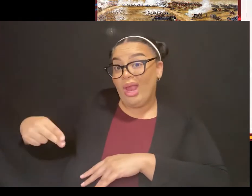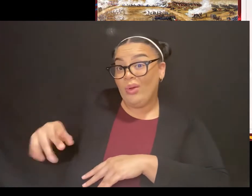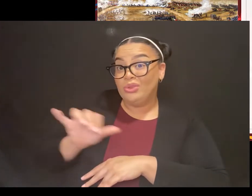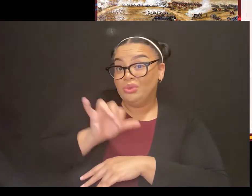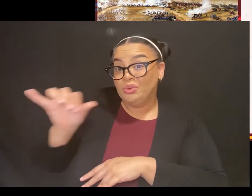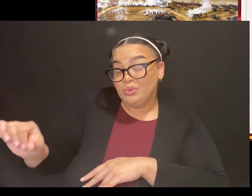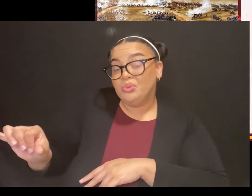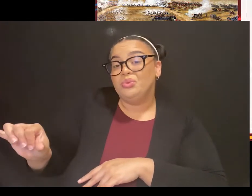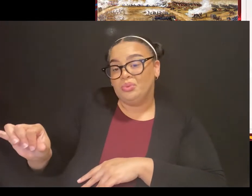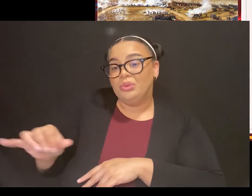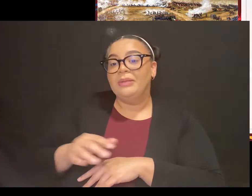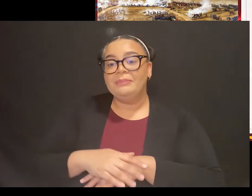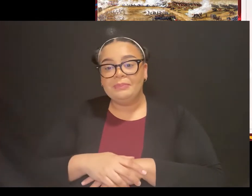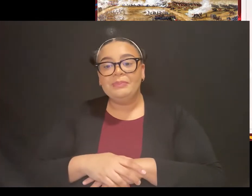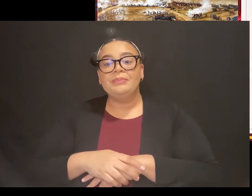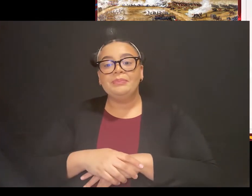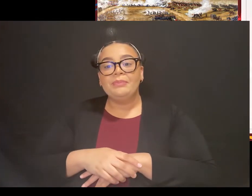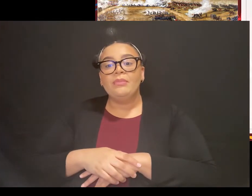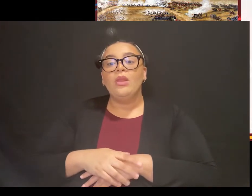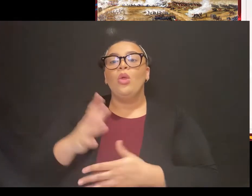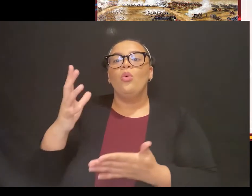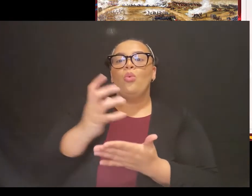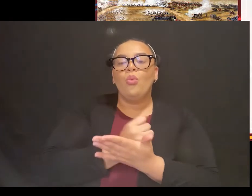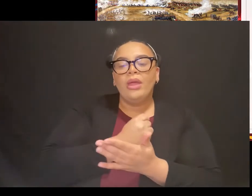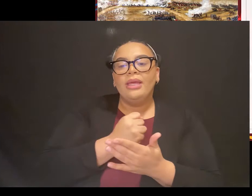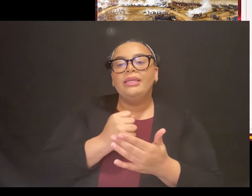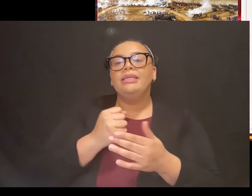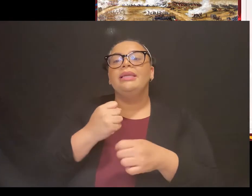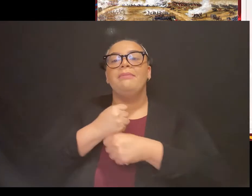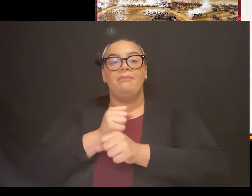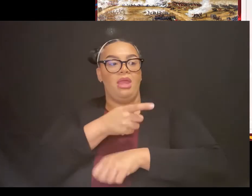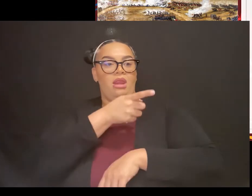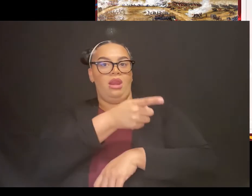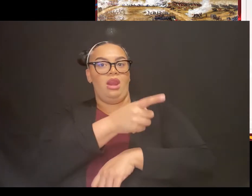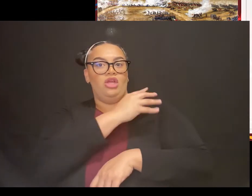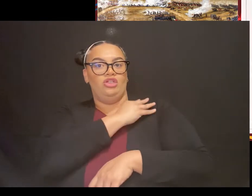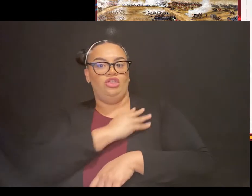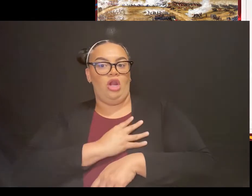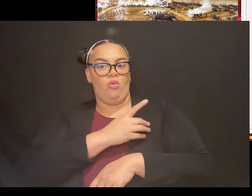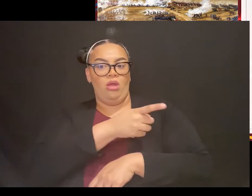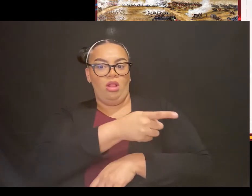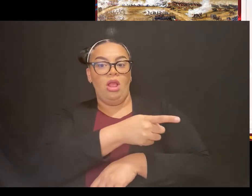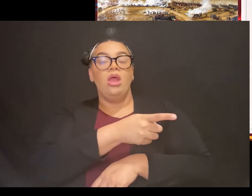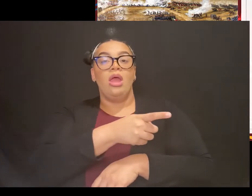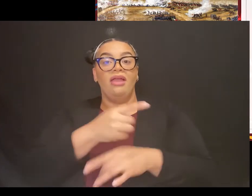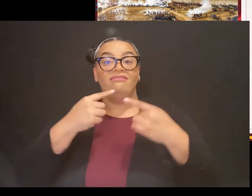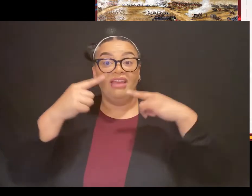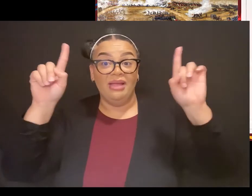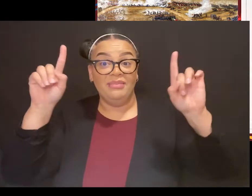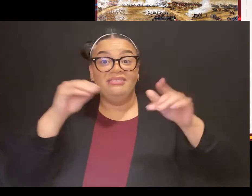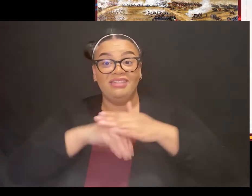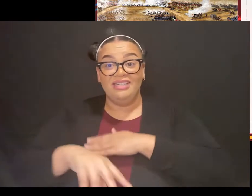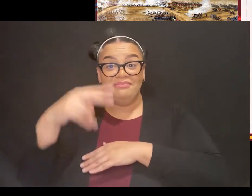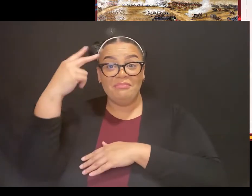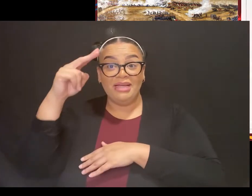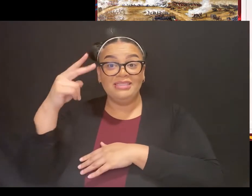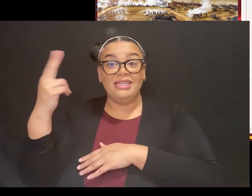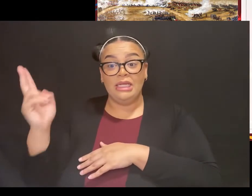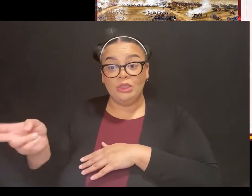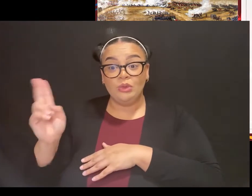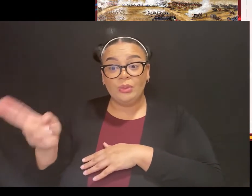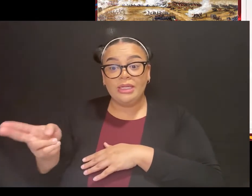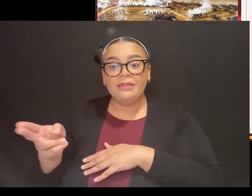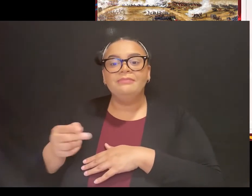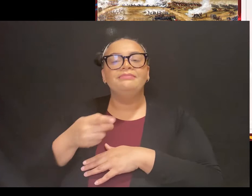General Zaragoza as a legend in Mexican history. He was one of the few Mexican generals to ever succeed over the